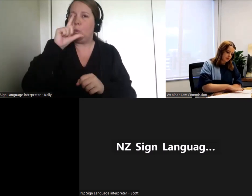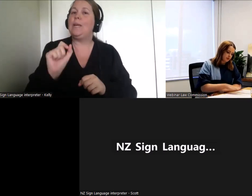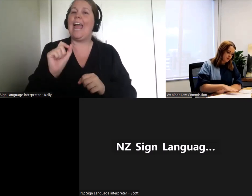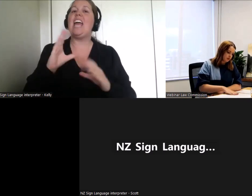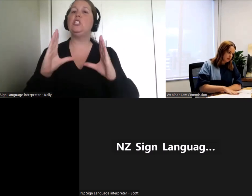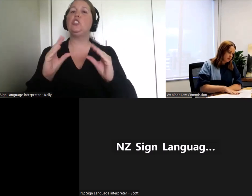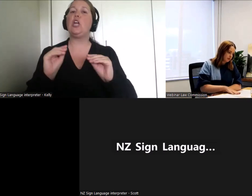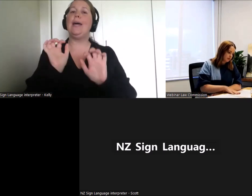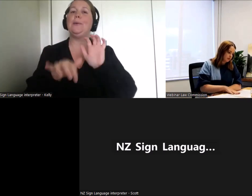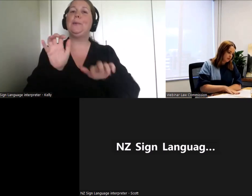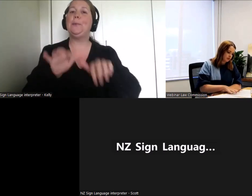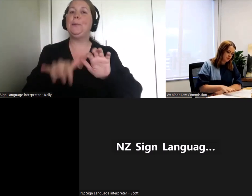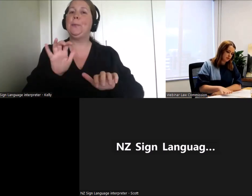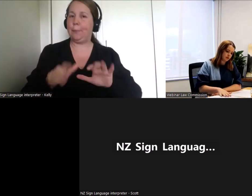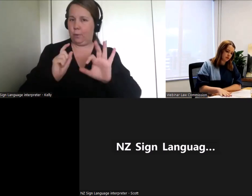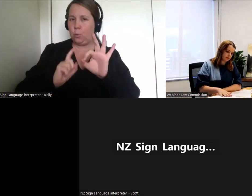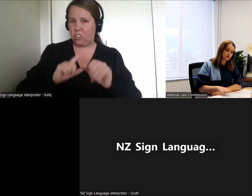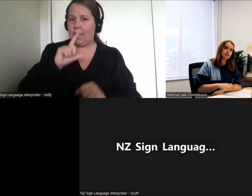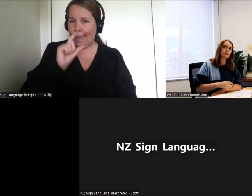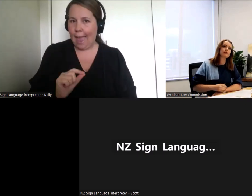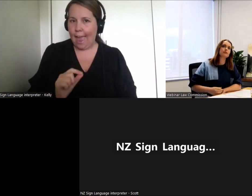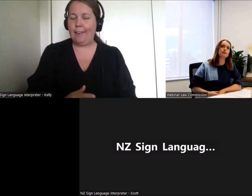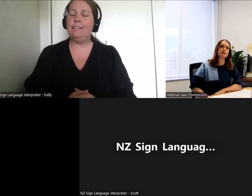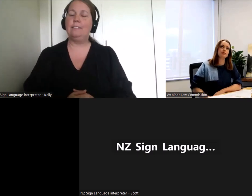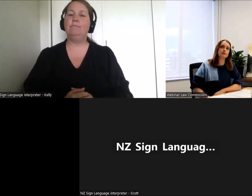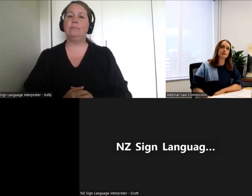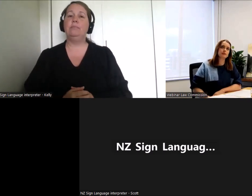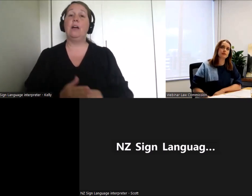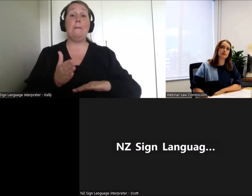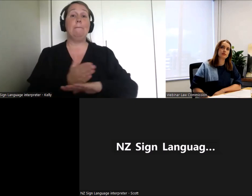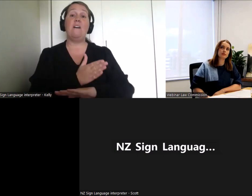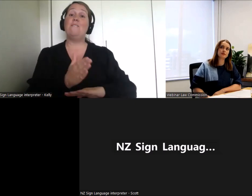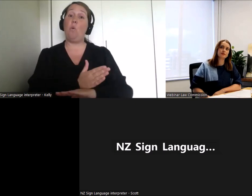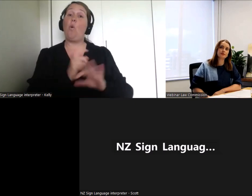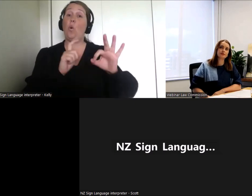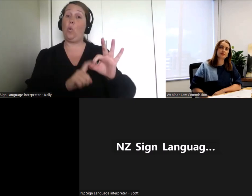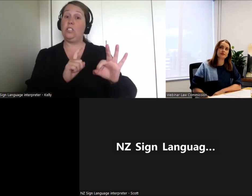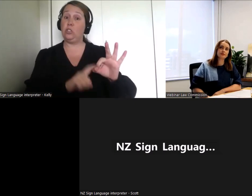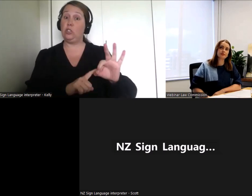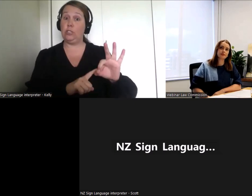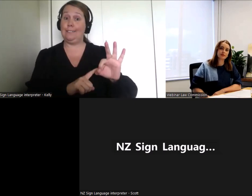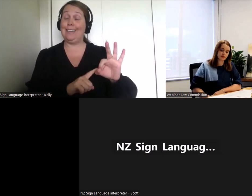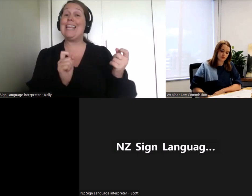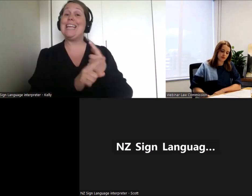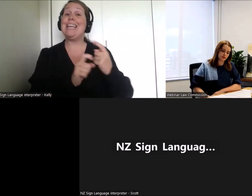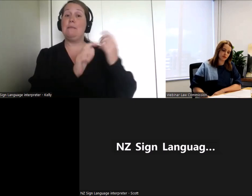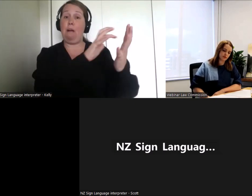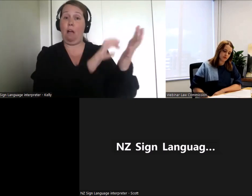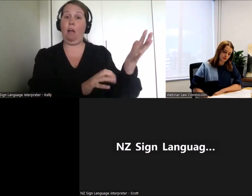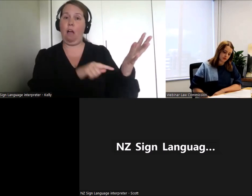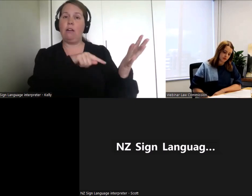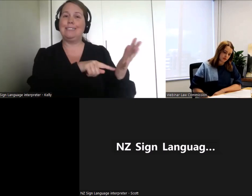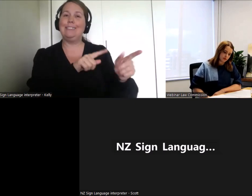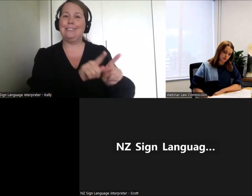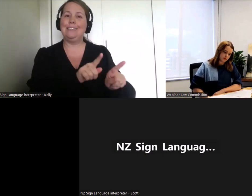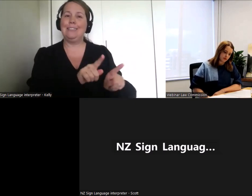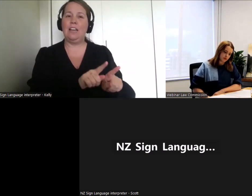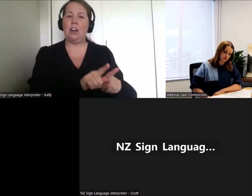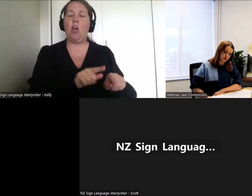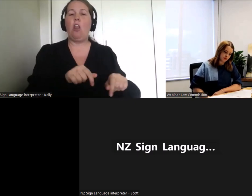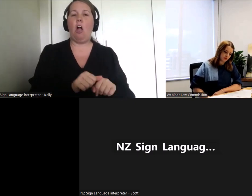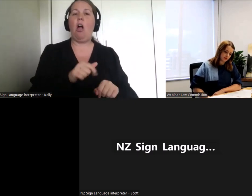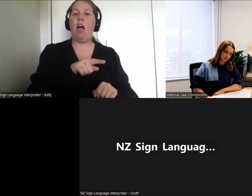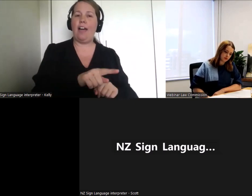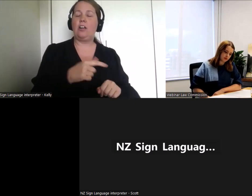The first question which came in earlier was interested in how retroactivity of decision-making capacity